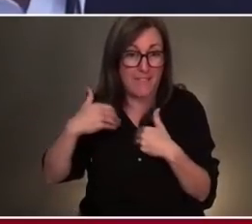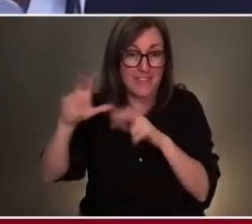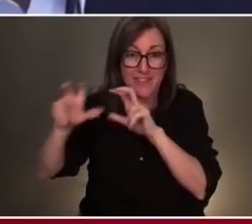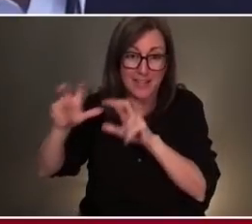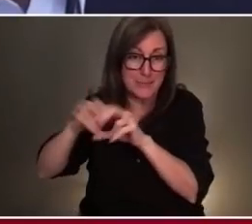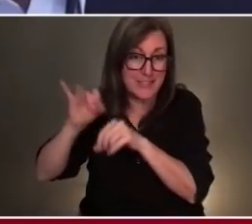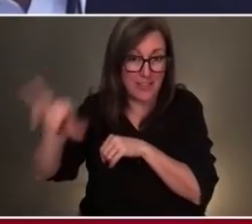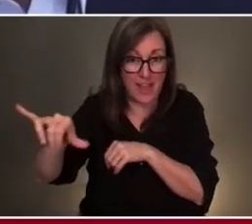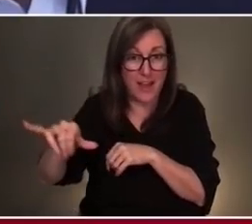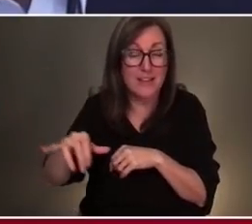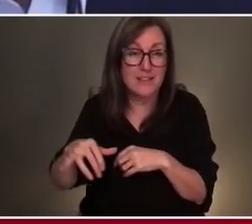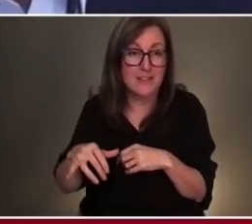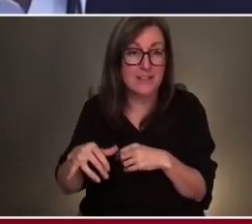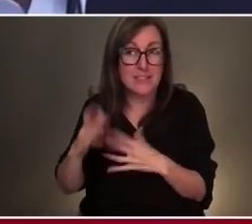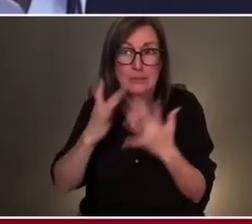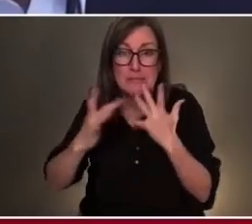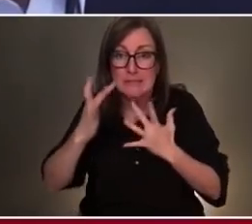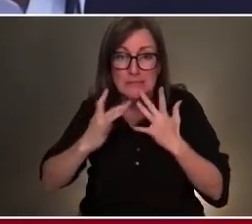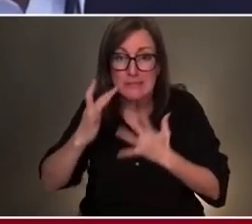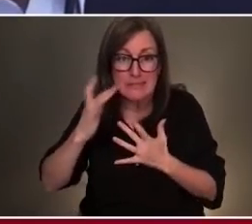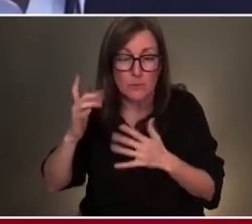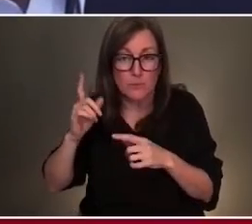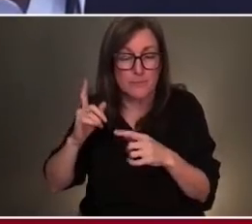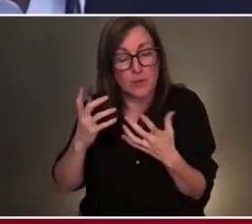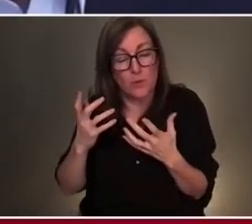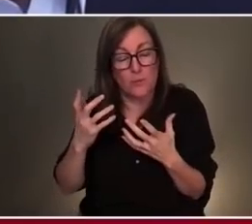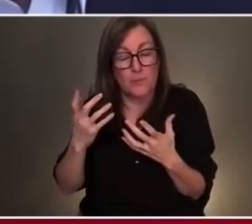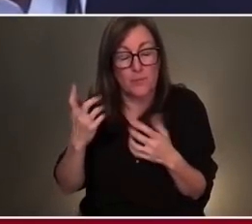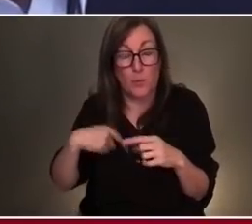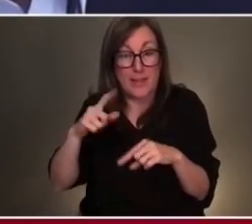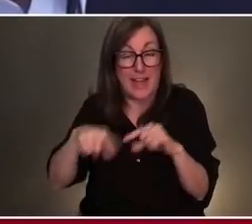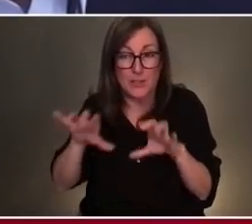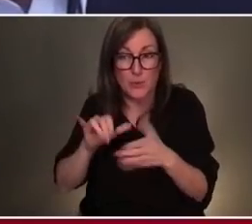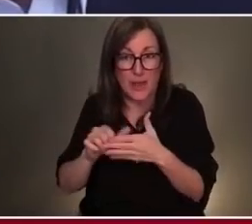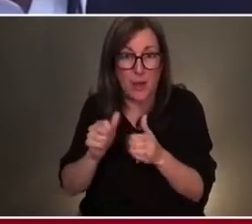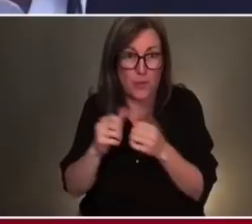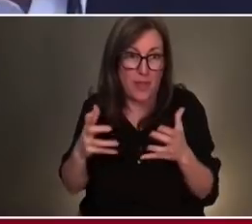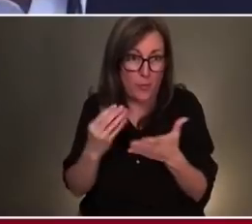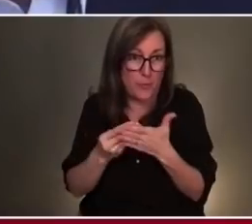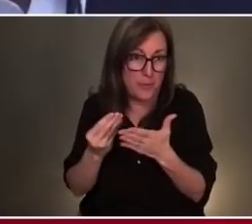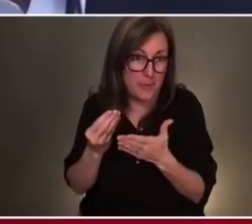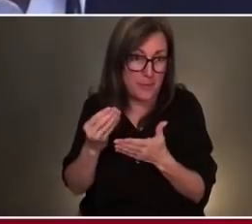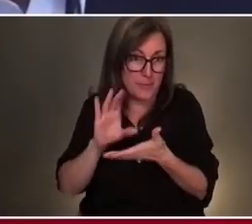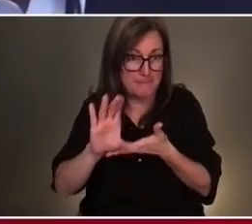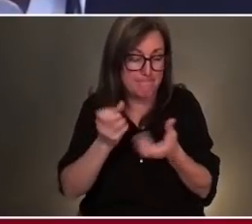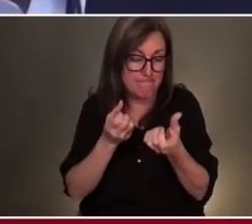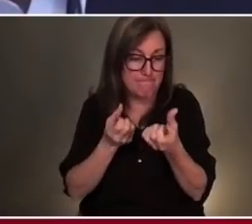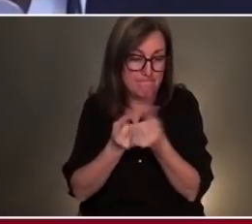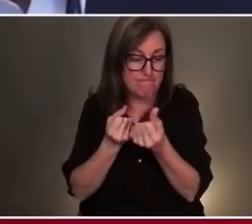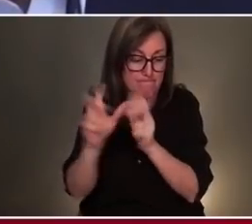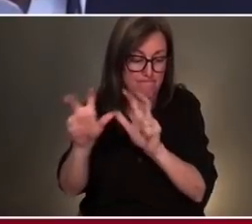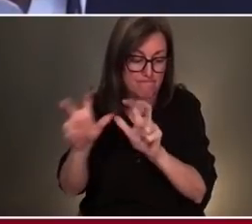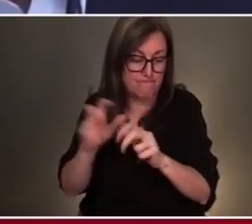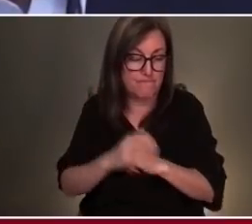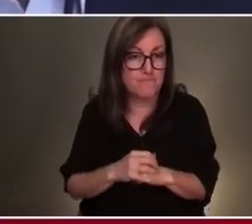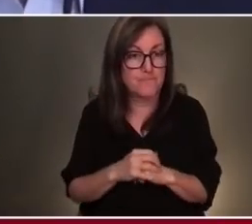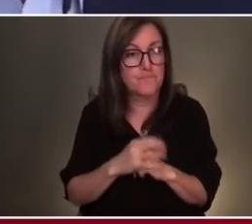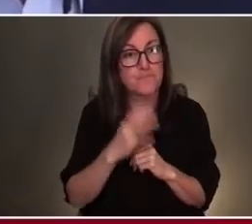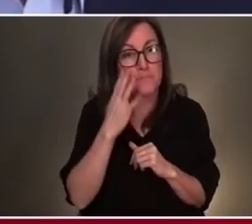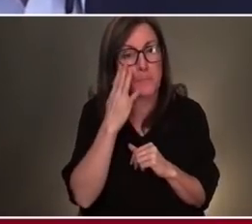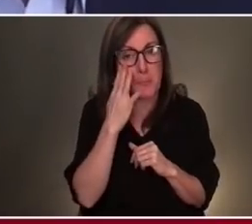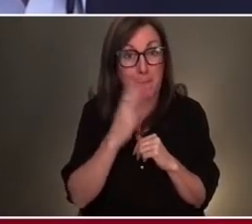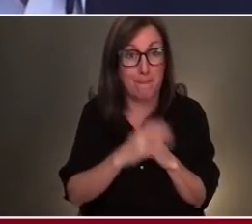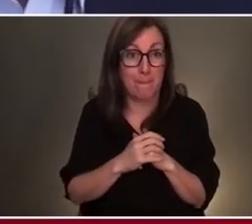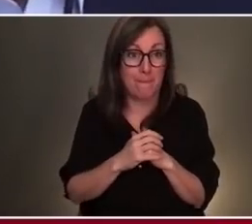So, you know, I think that I would be shocked if there isn't a massive line or a rush of people